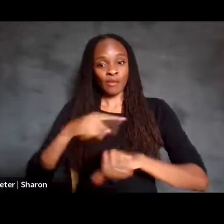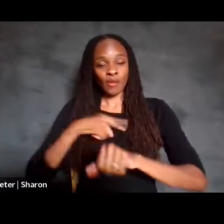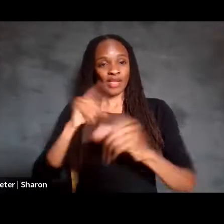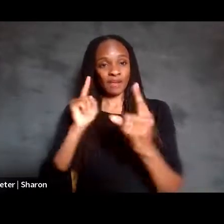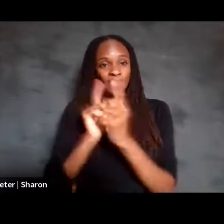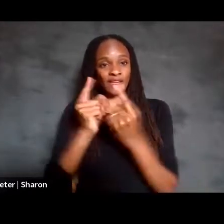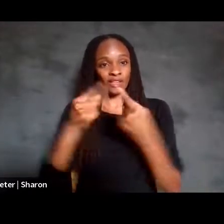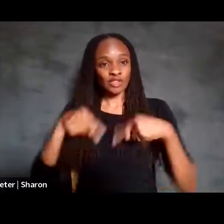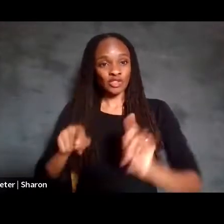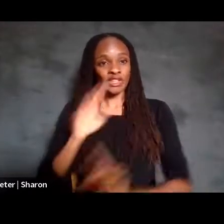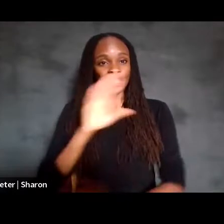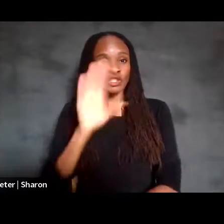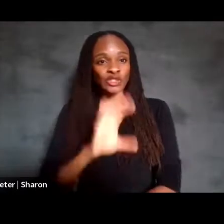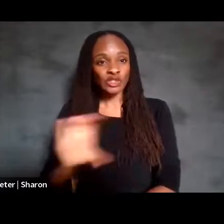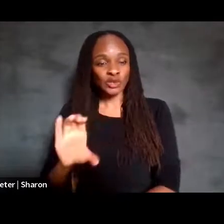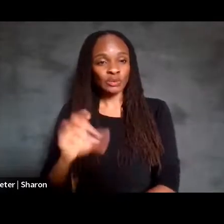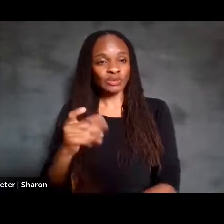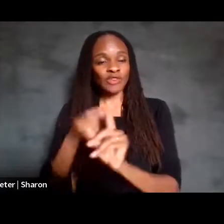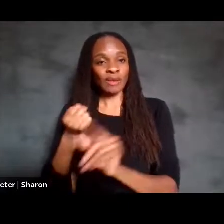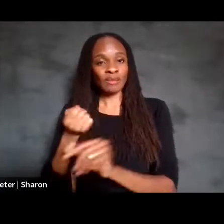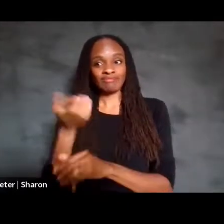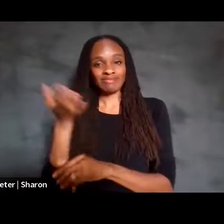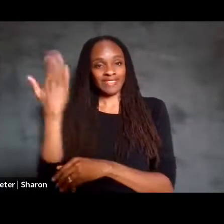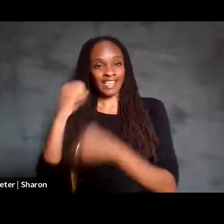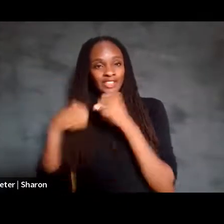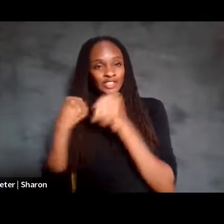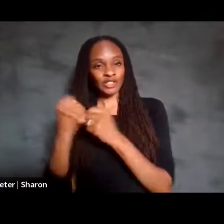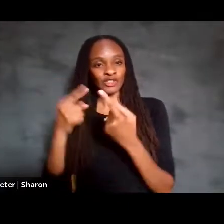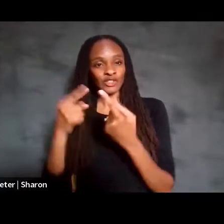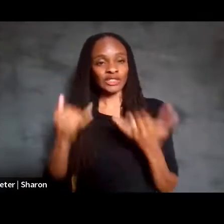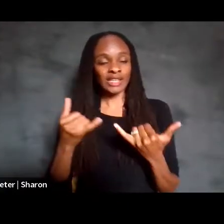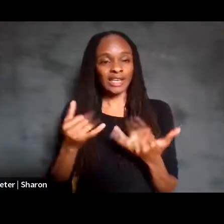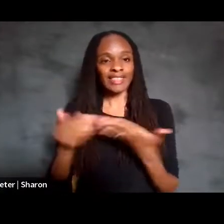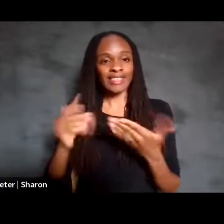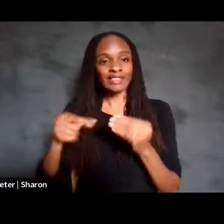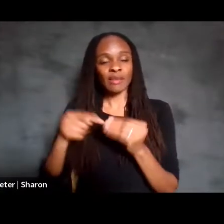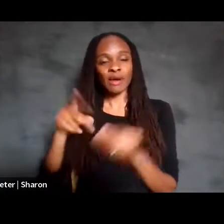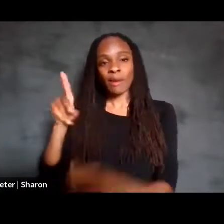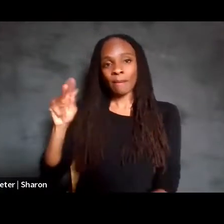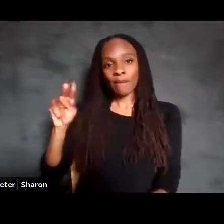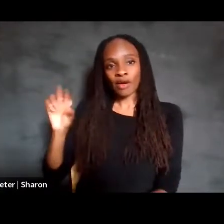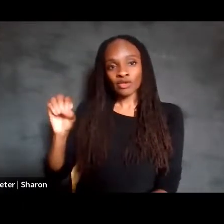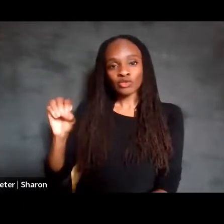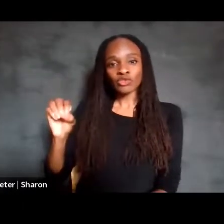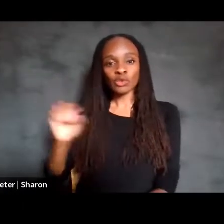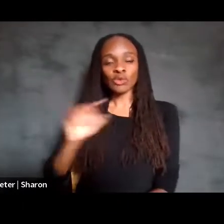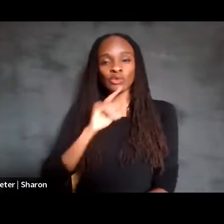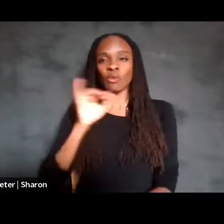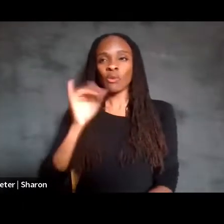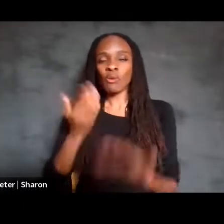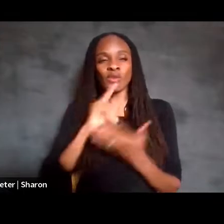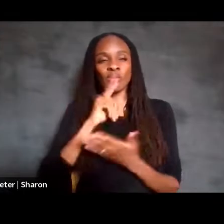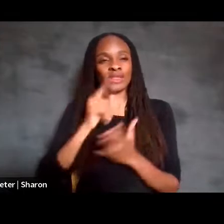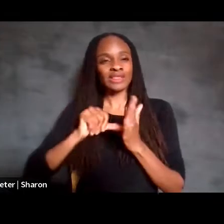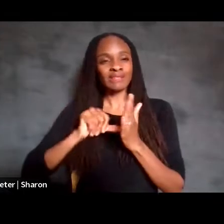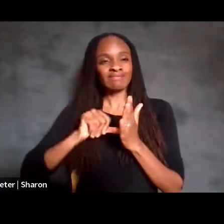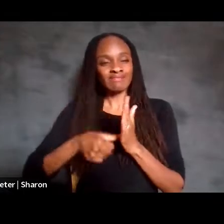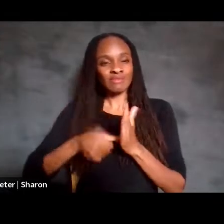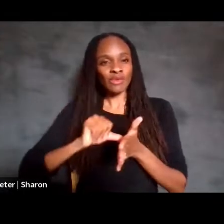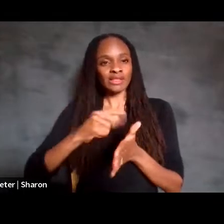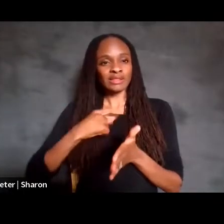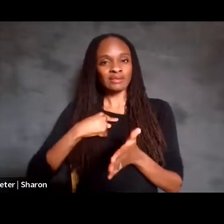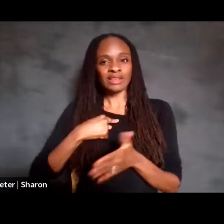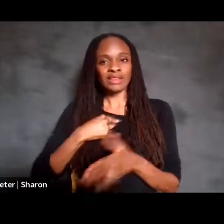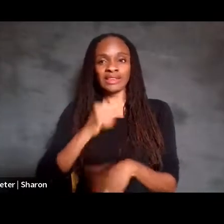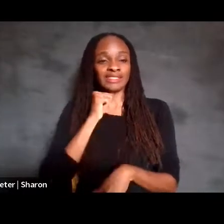last year to today, the things about Poncho, rumories that impress me most has nothing to do with this